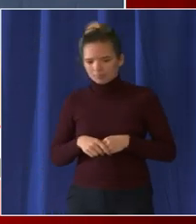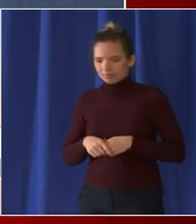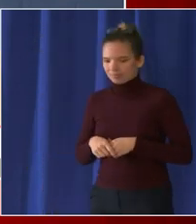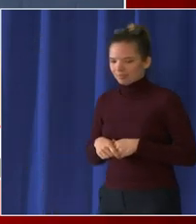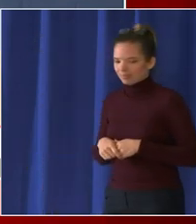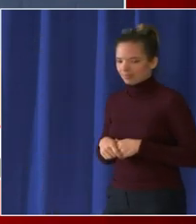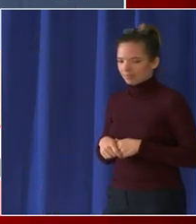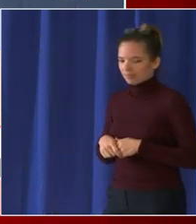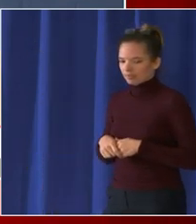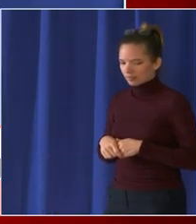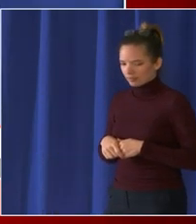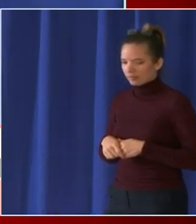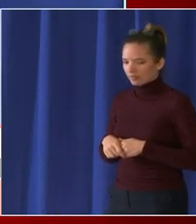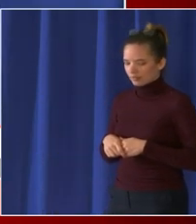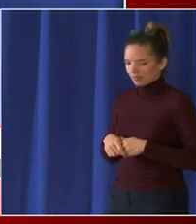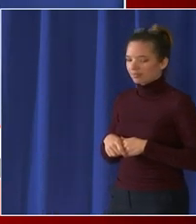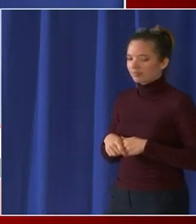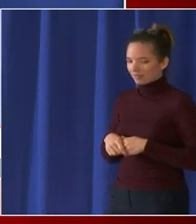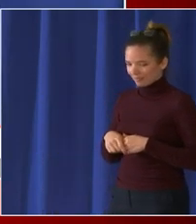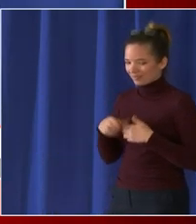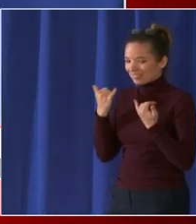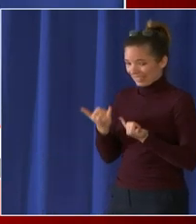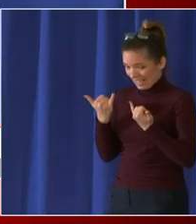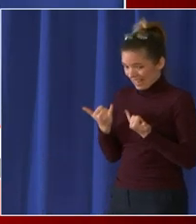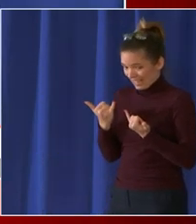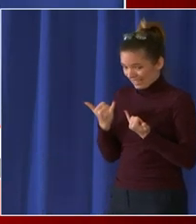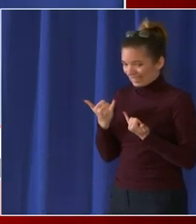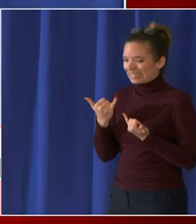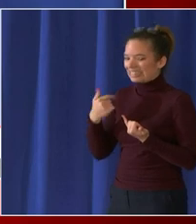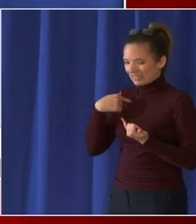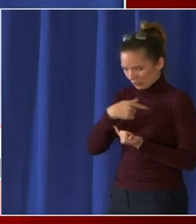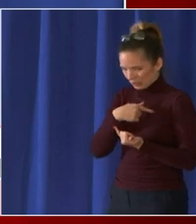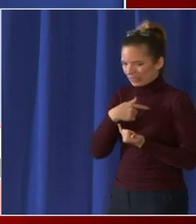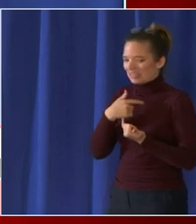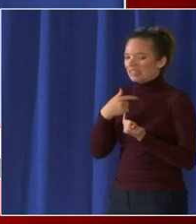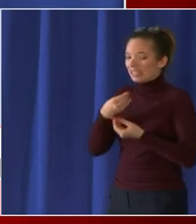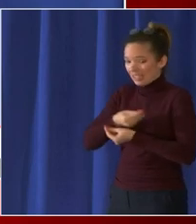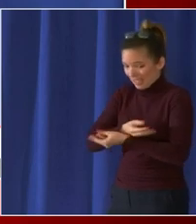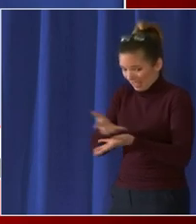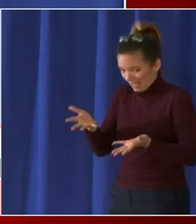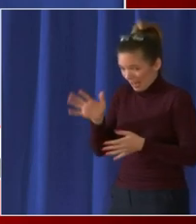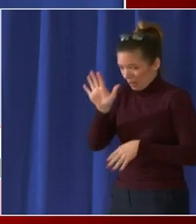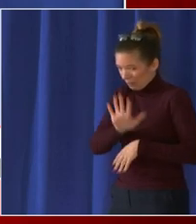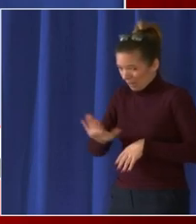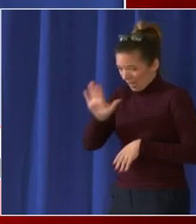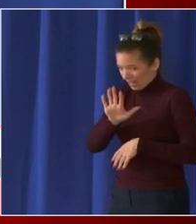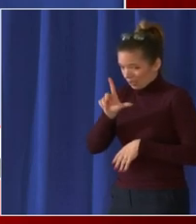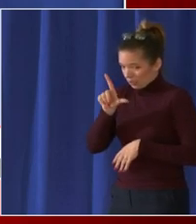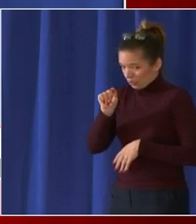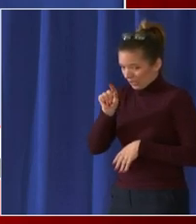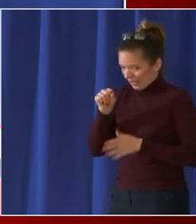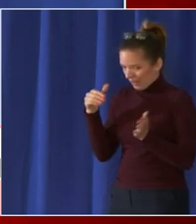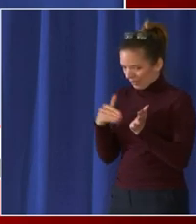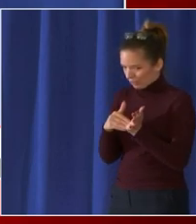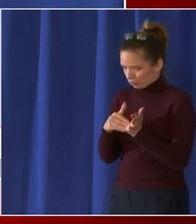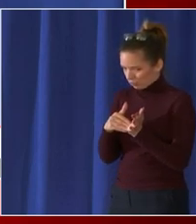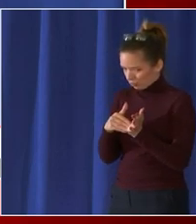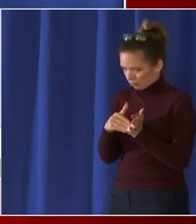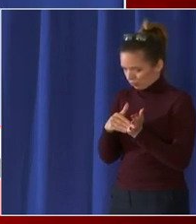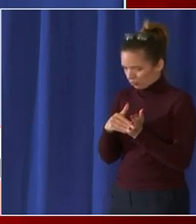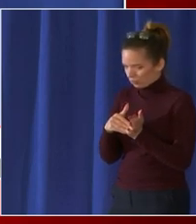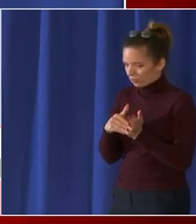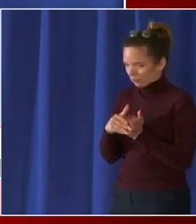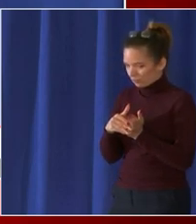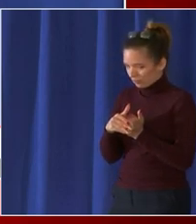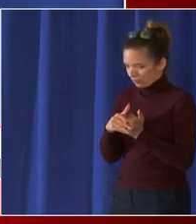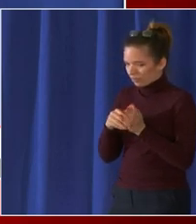are not unlimited and so we do hand out about 20 000 of them every day pcr kits and rapid antigen kits uh and so they